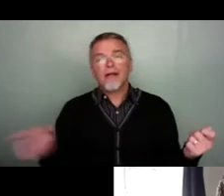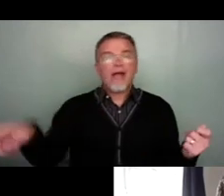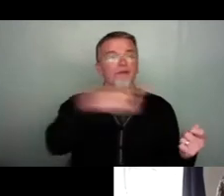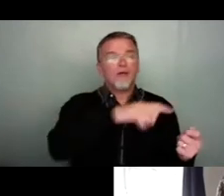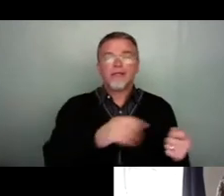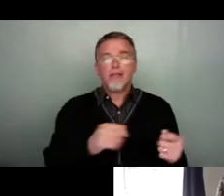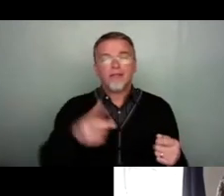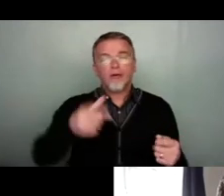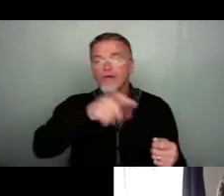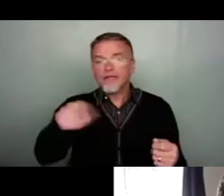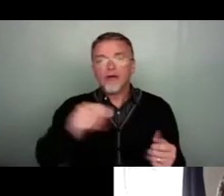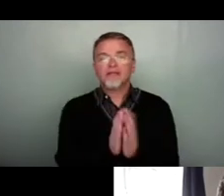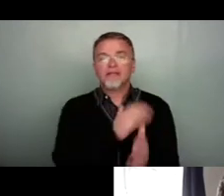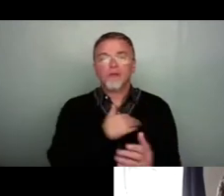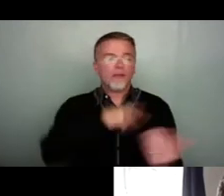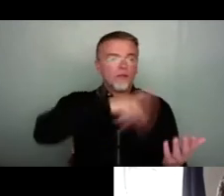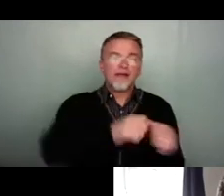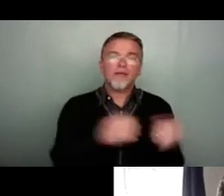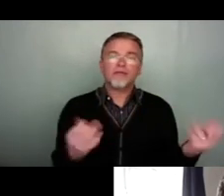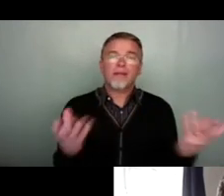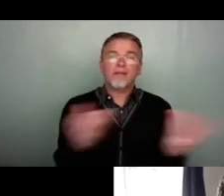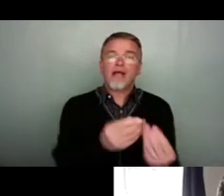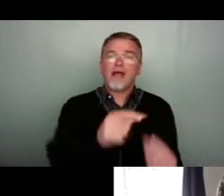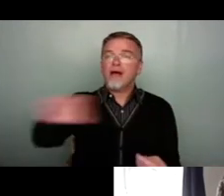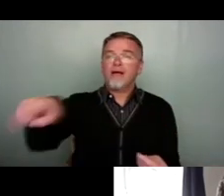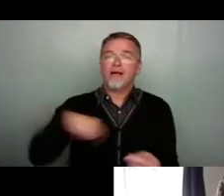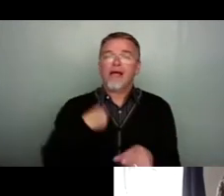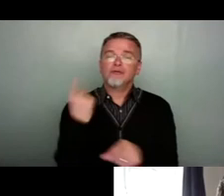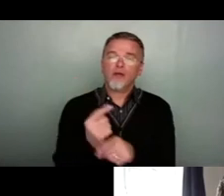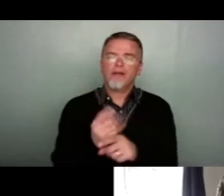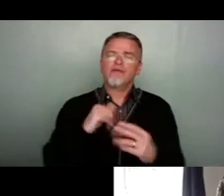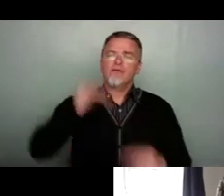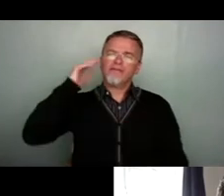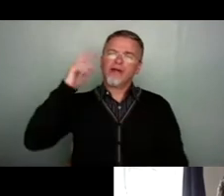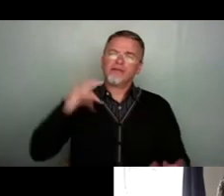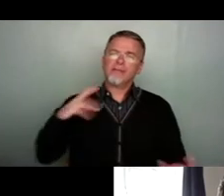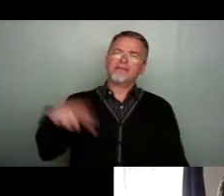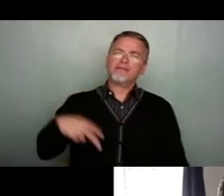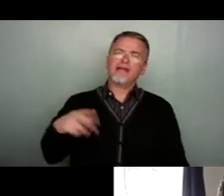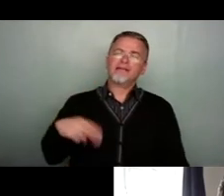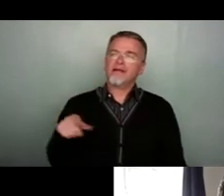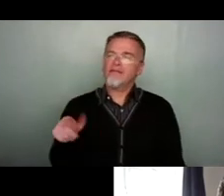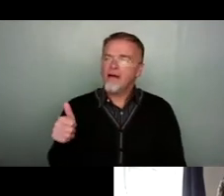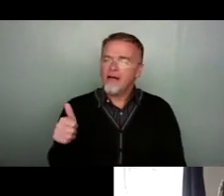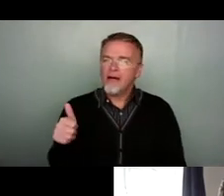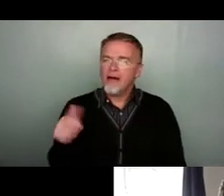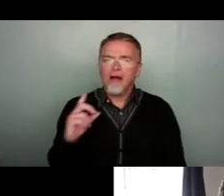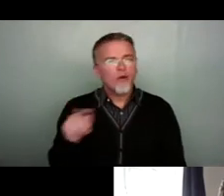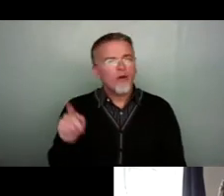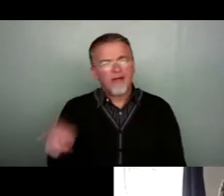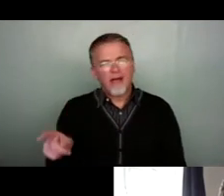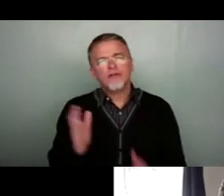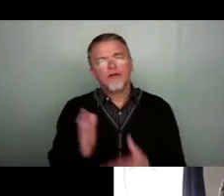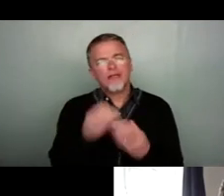coffee on a Sunday morning and read the newspaper together and talk about it from a philosophy perspective. And I thought that that was one of the really